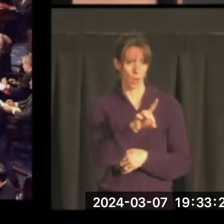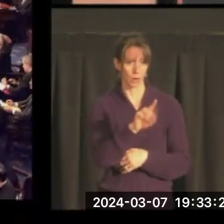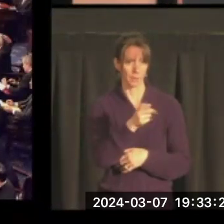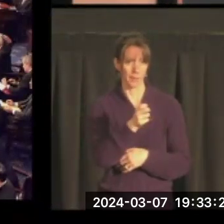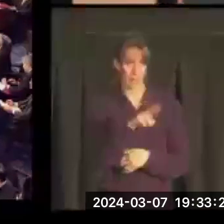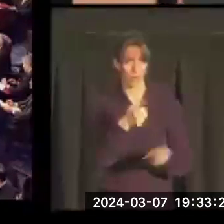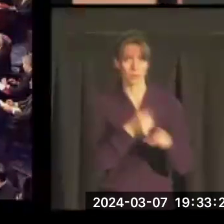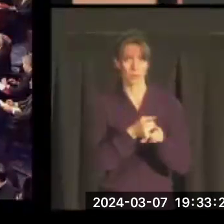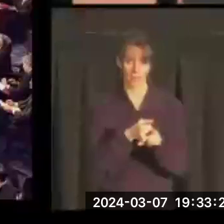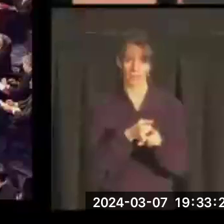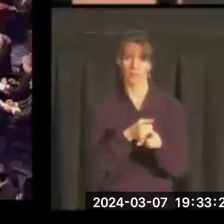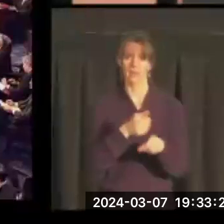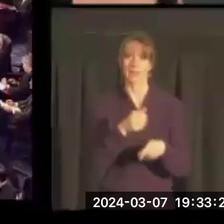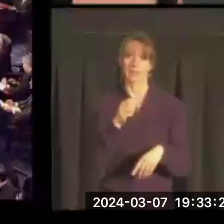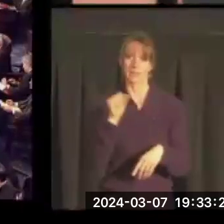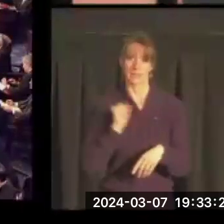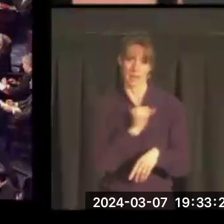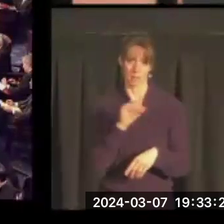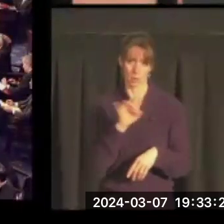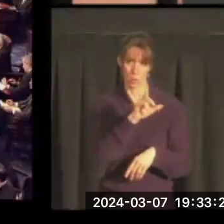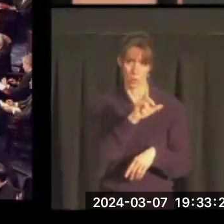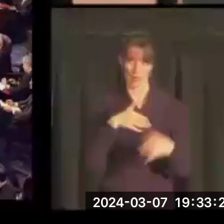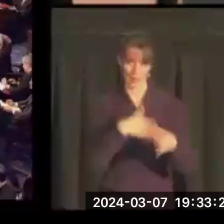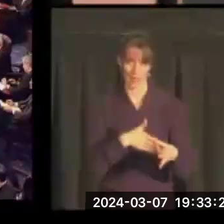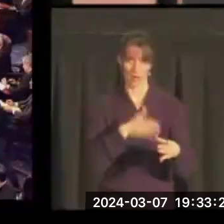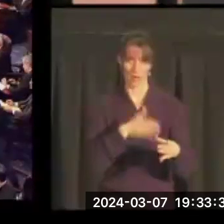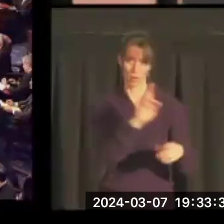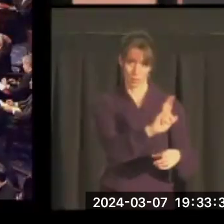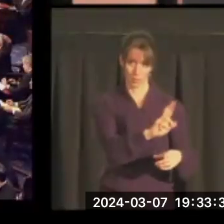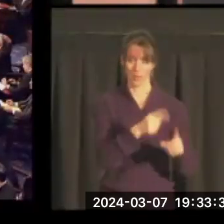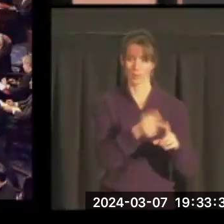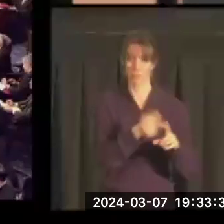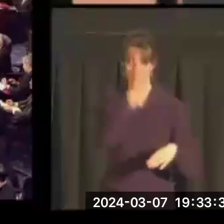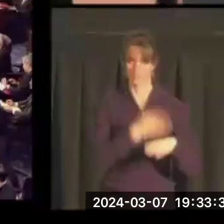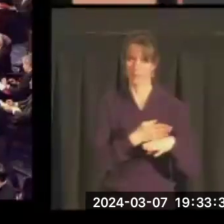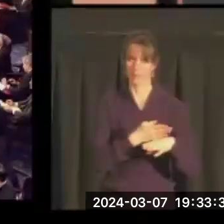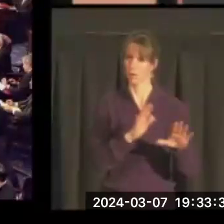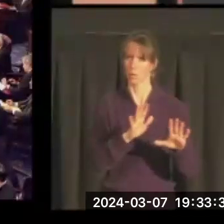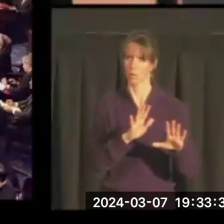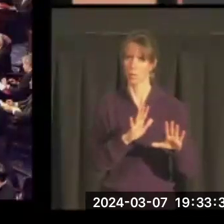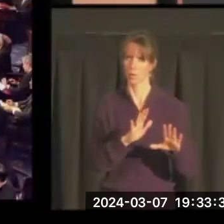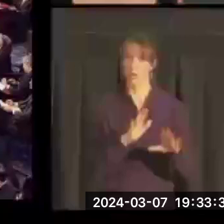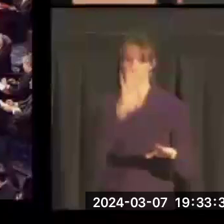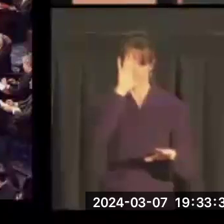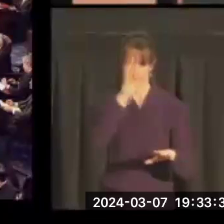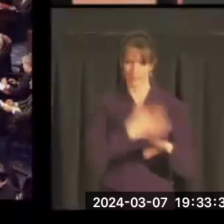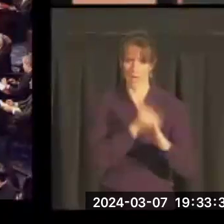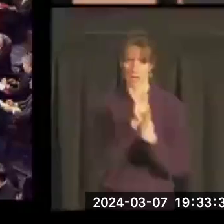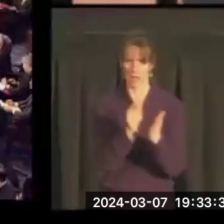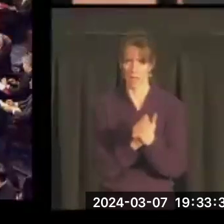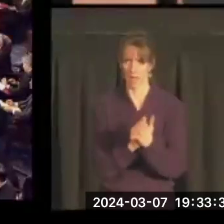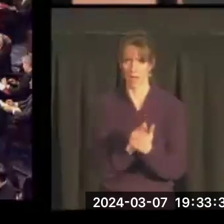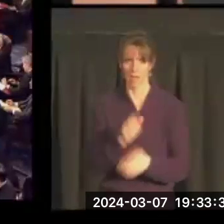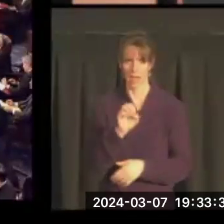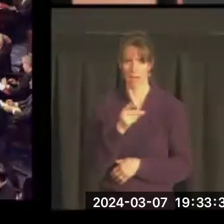Senate Majority Leader, Republican at the time, who also happened to be the son-in-law of Everett Dirksen.